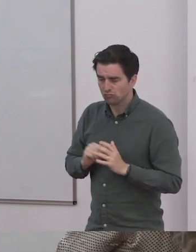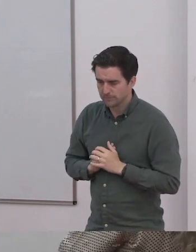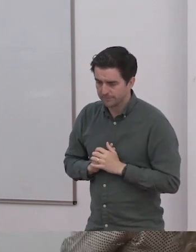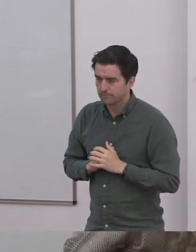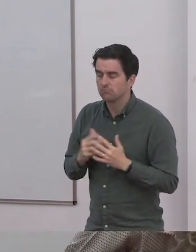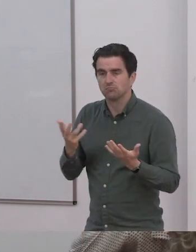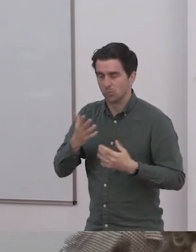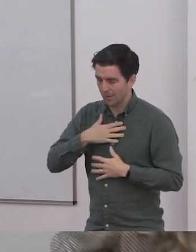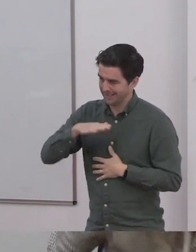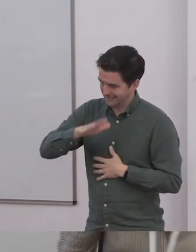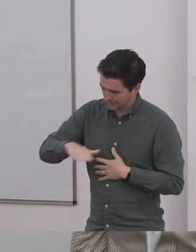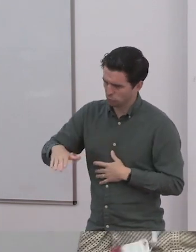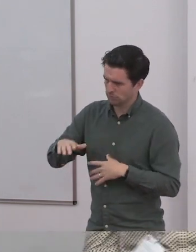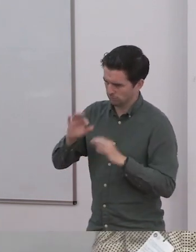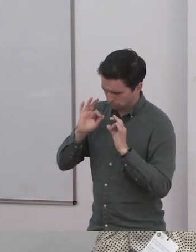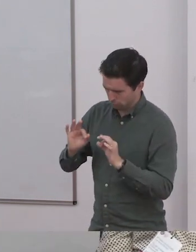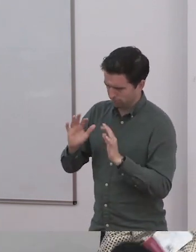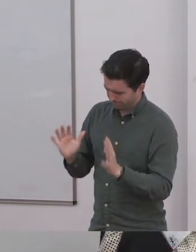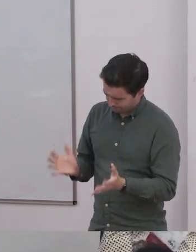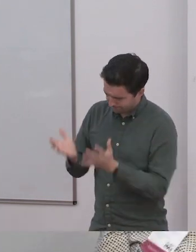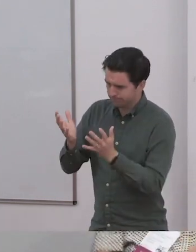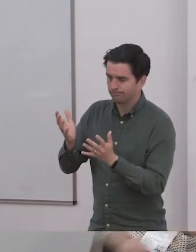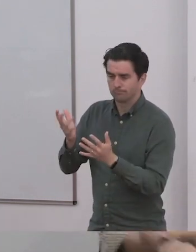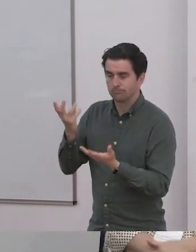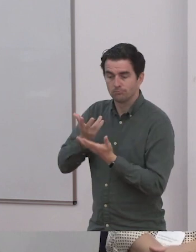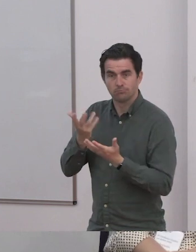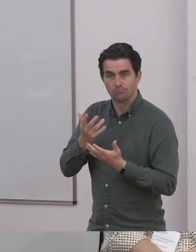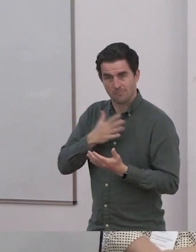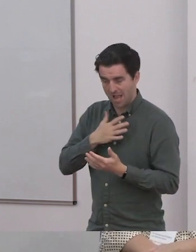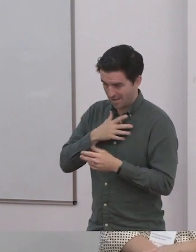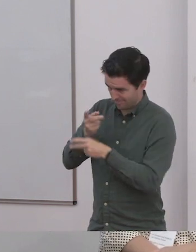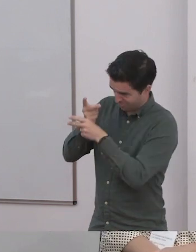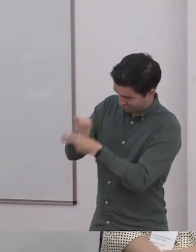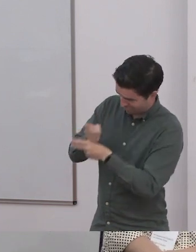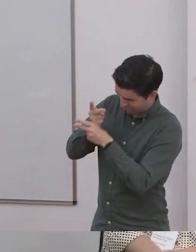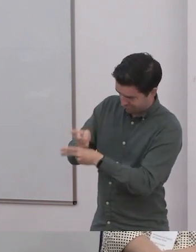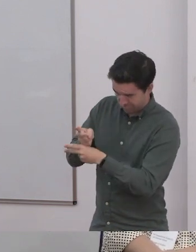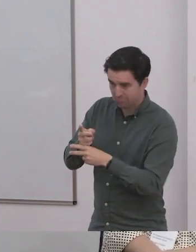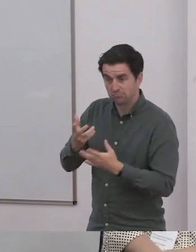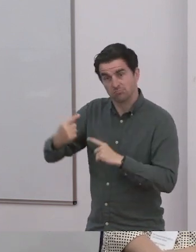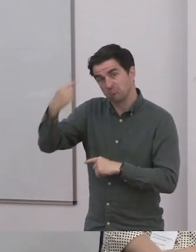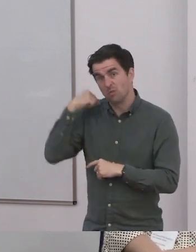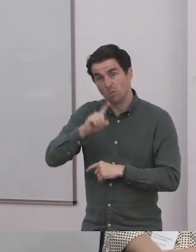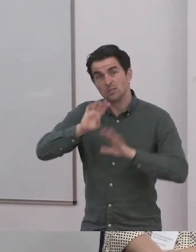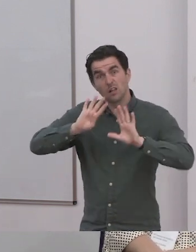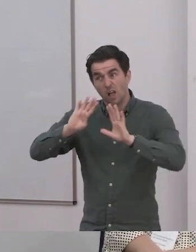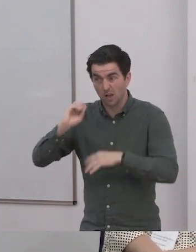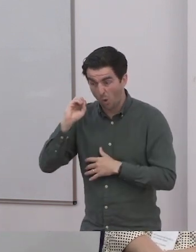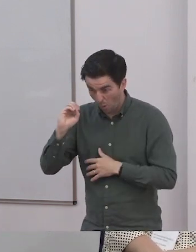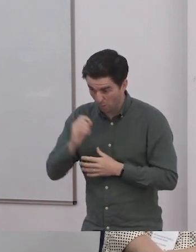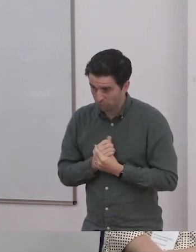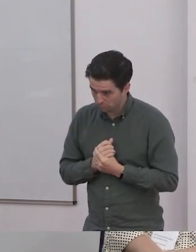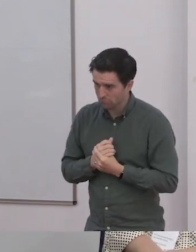and giving them a voice in how they're educated, how the families run, what are the family guidelines and rules. It's